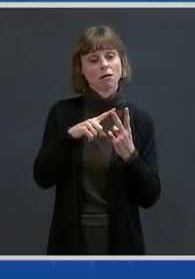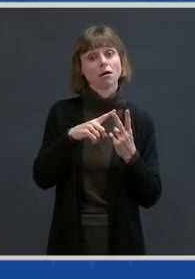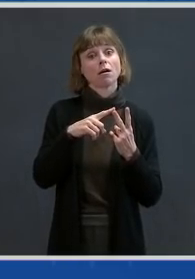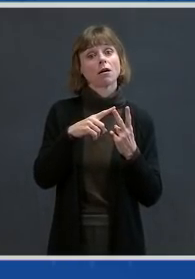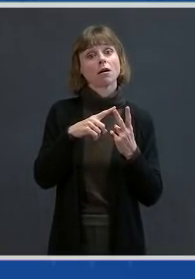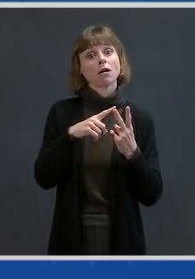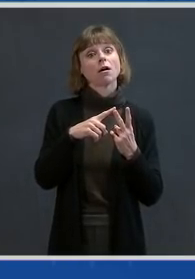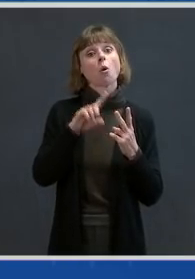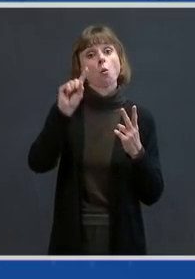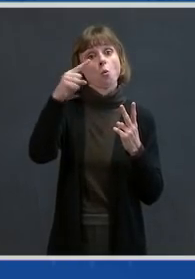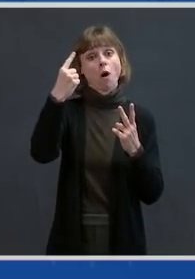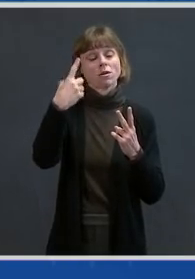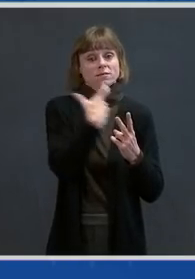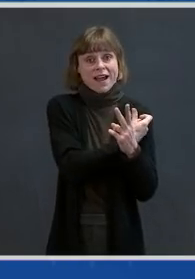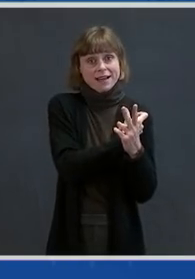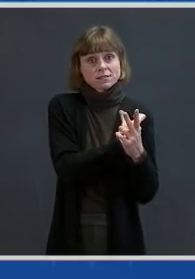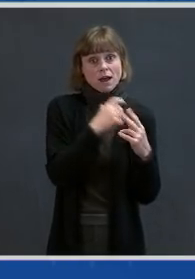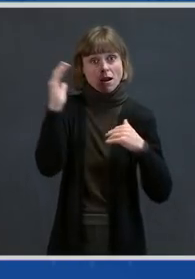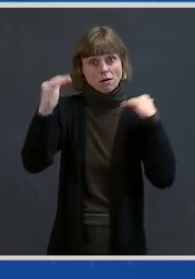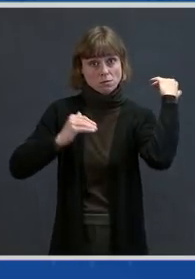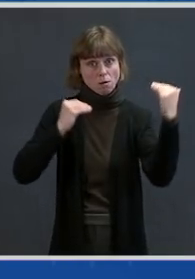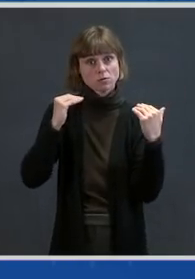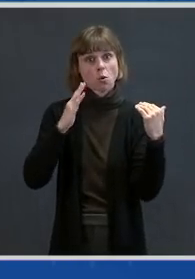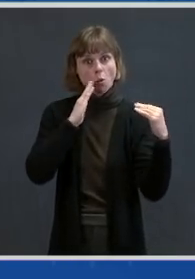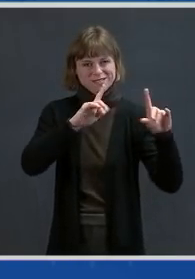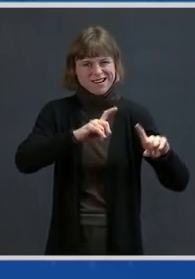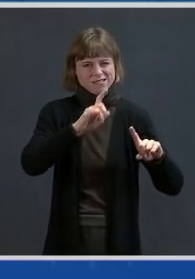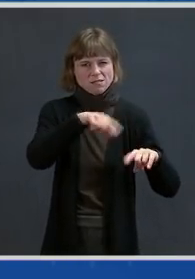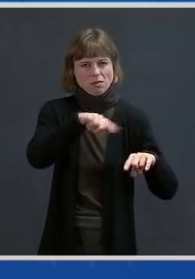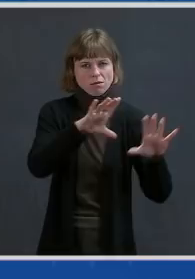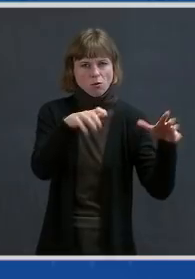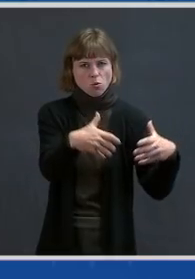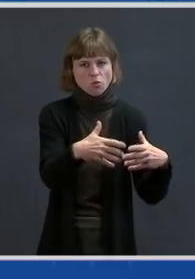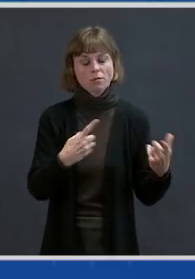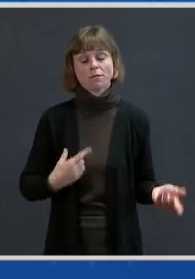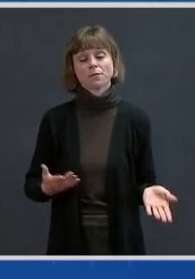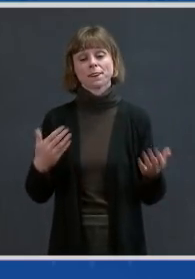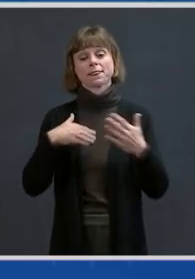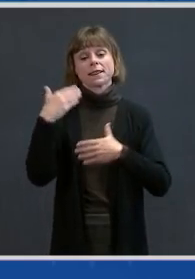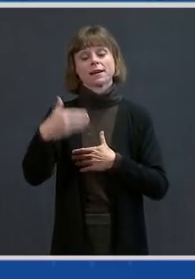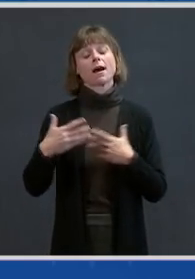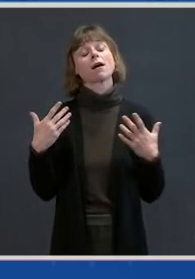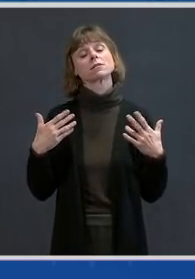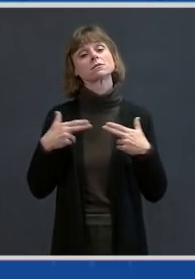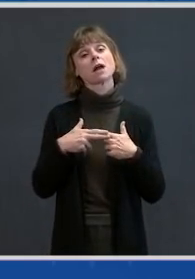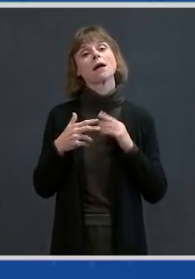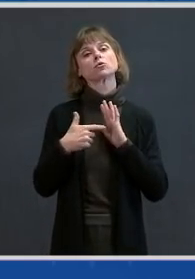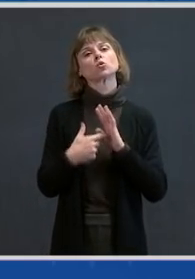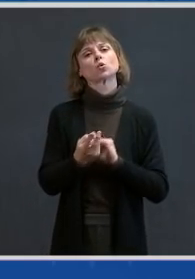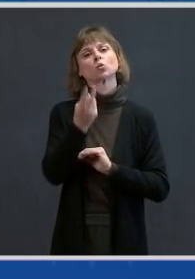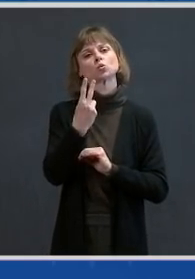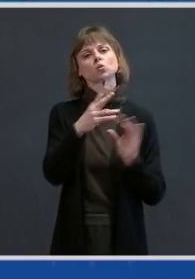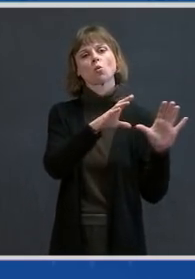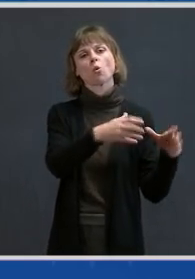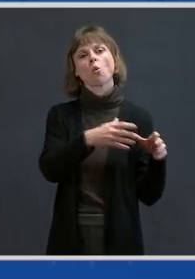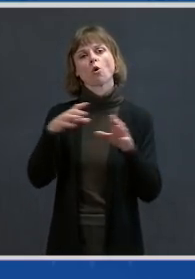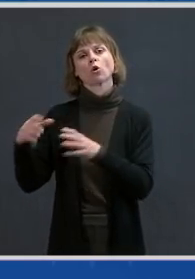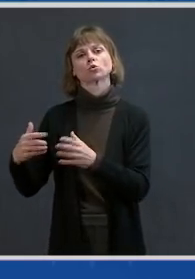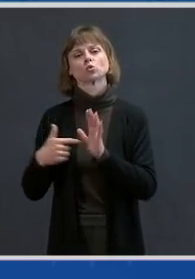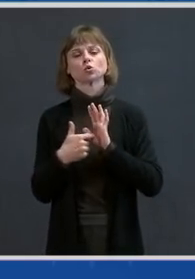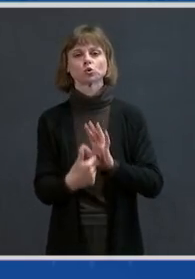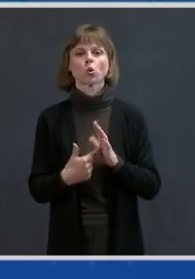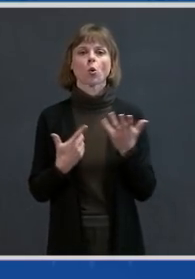On this last slide, I show you the two cohorts to just give you an example of what the prototype